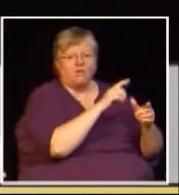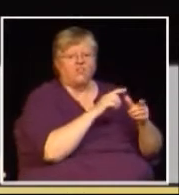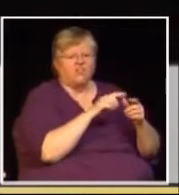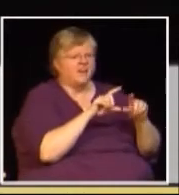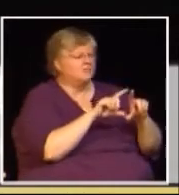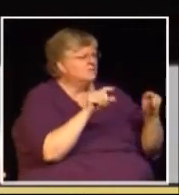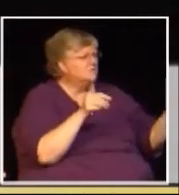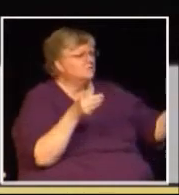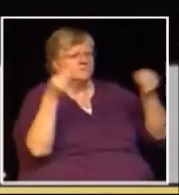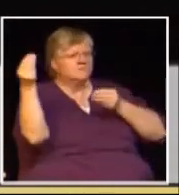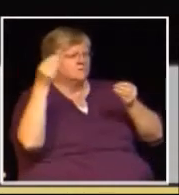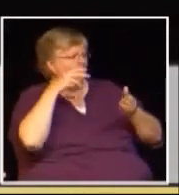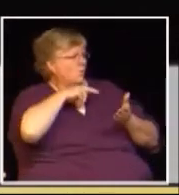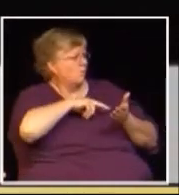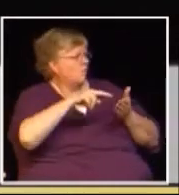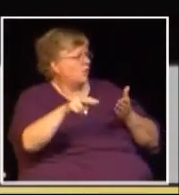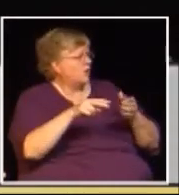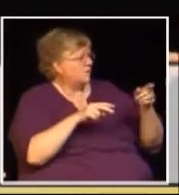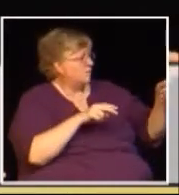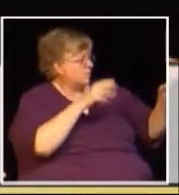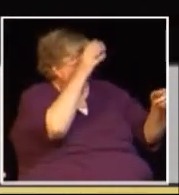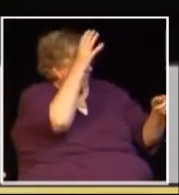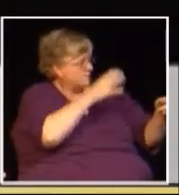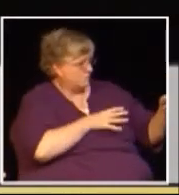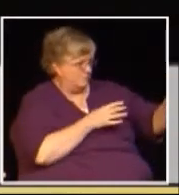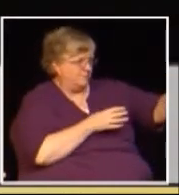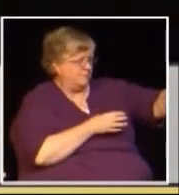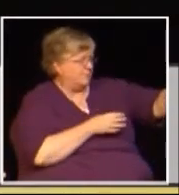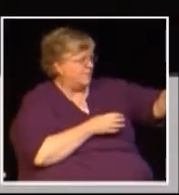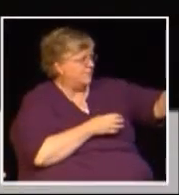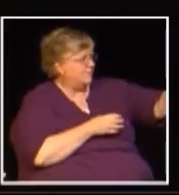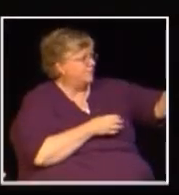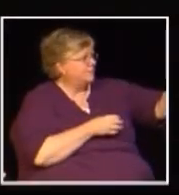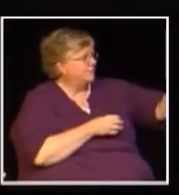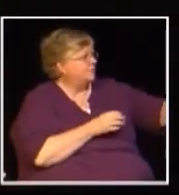I'd like to get a couple if I could so the gentleman over here